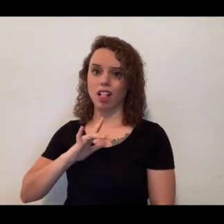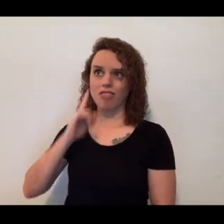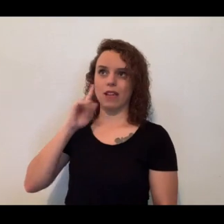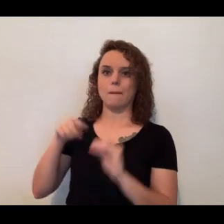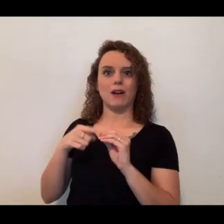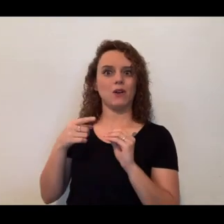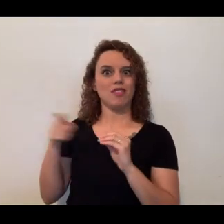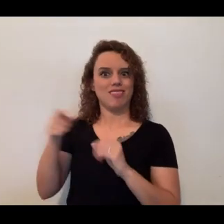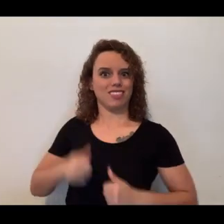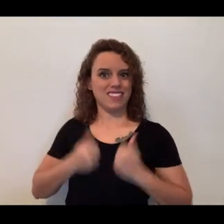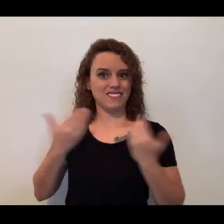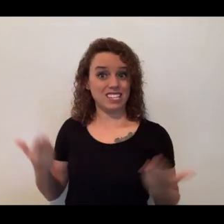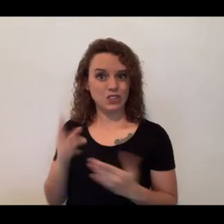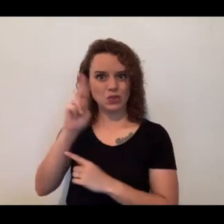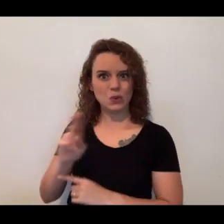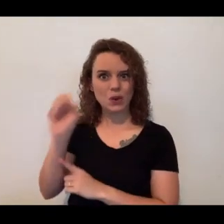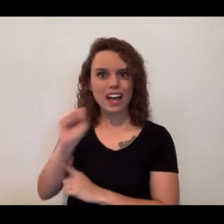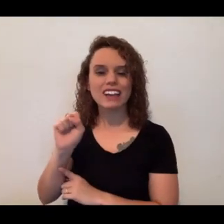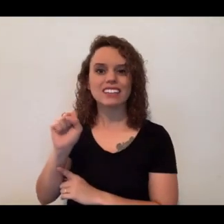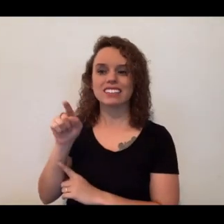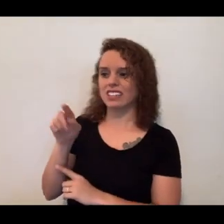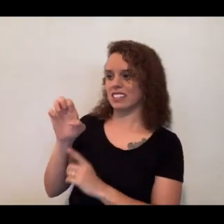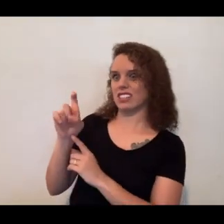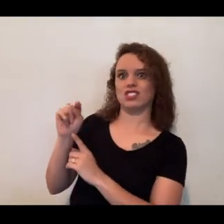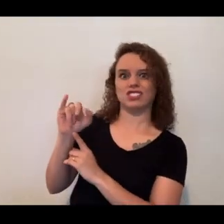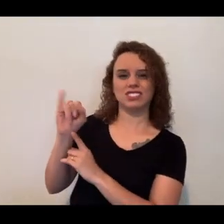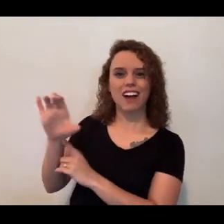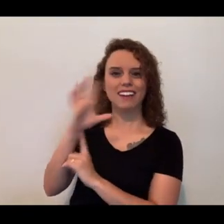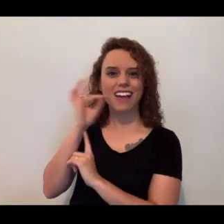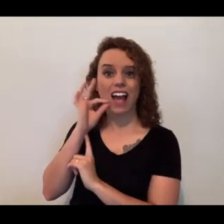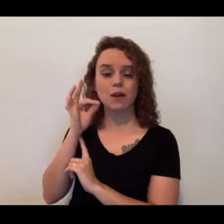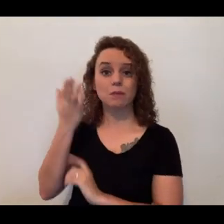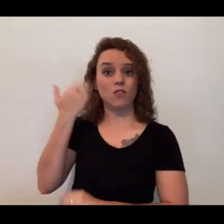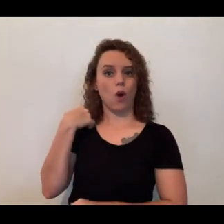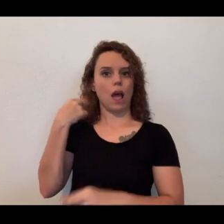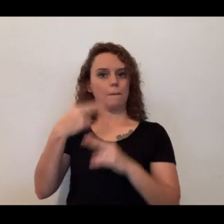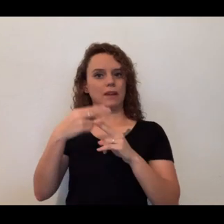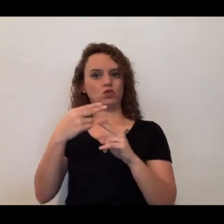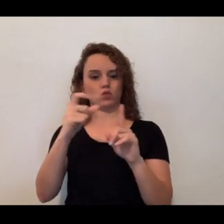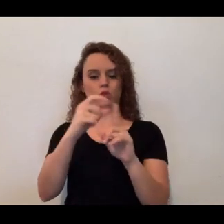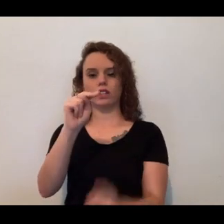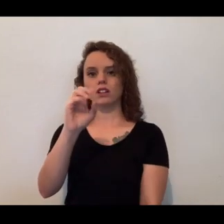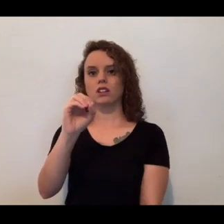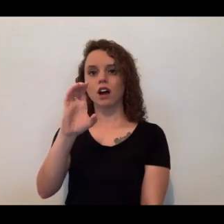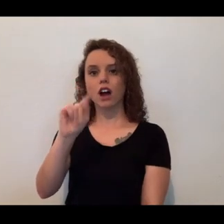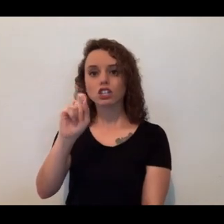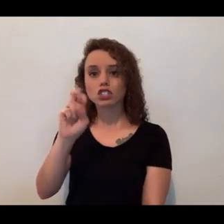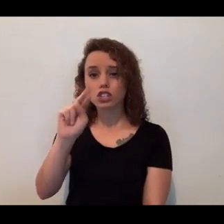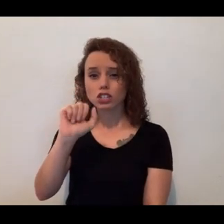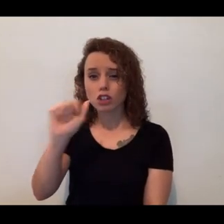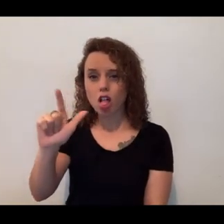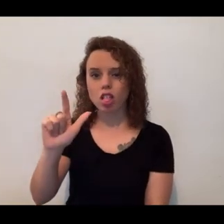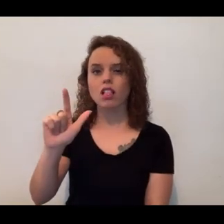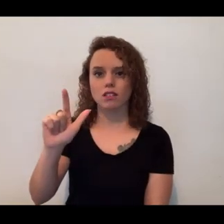exotic-looking cat. Now, I mentioned that they're nocturnal, so let's talk a little bit about those adaptations that